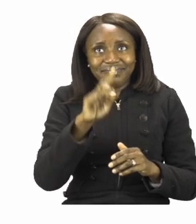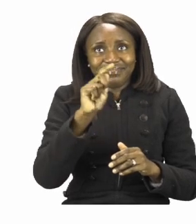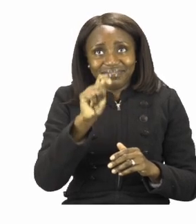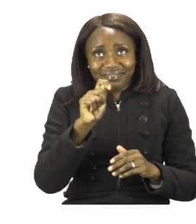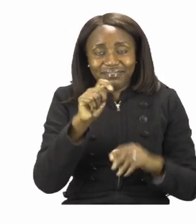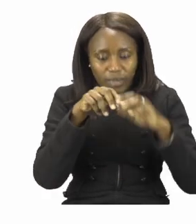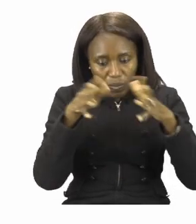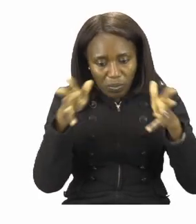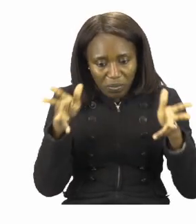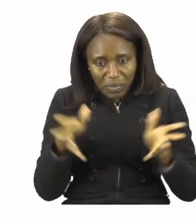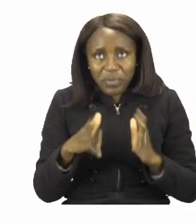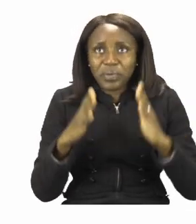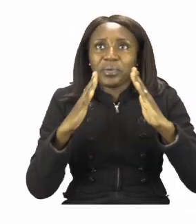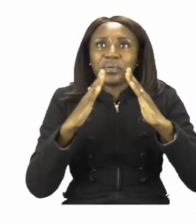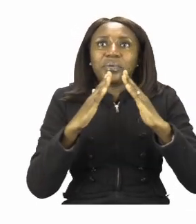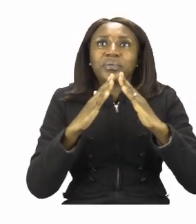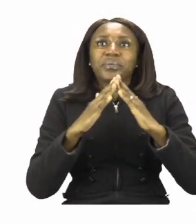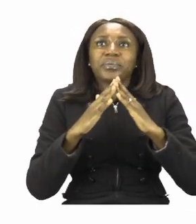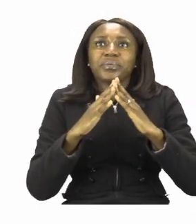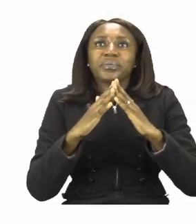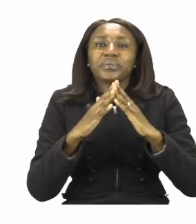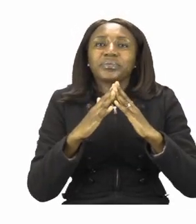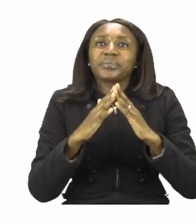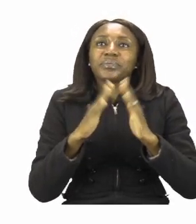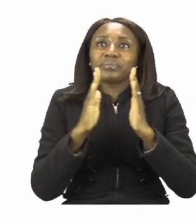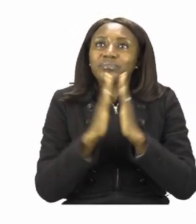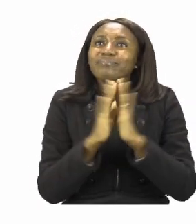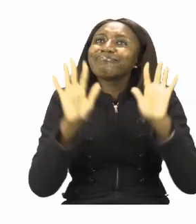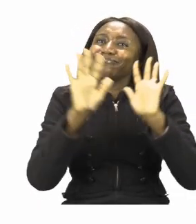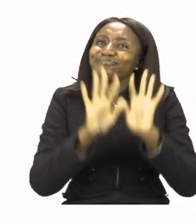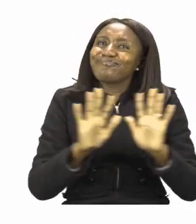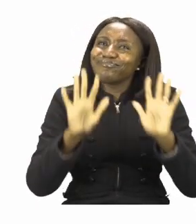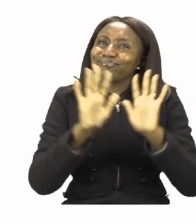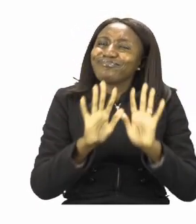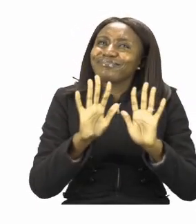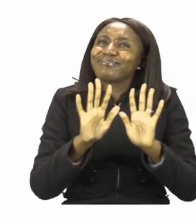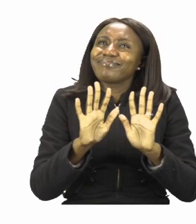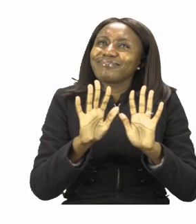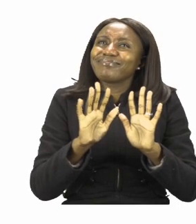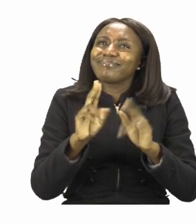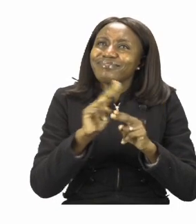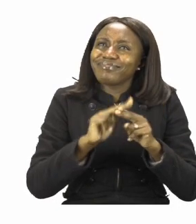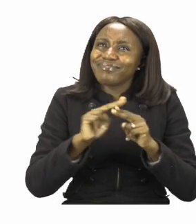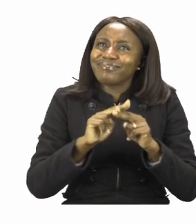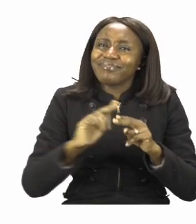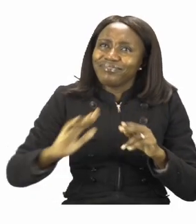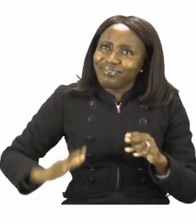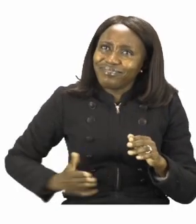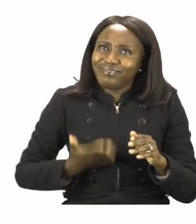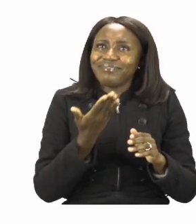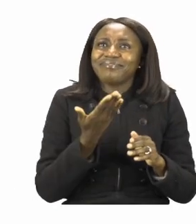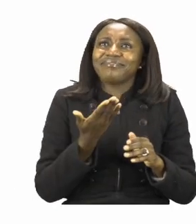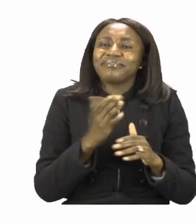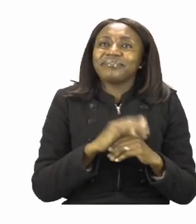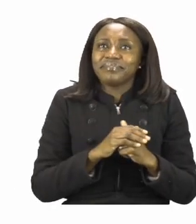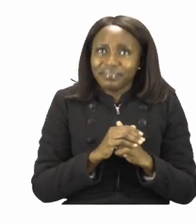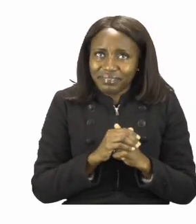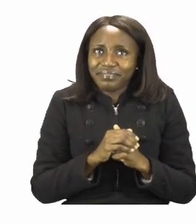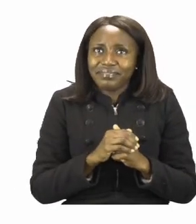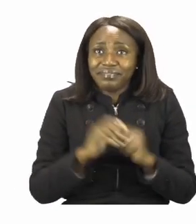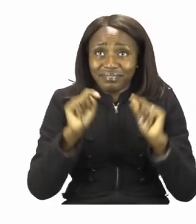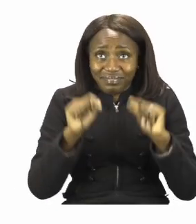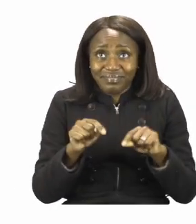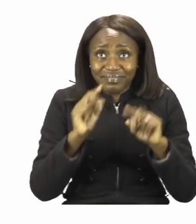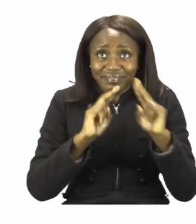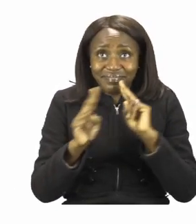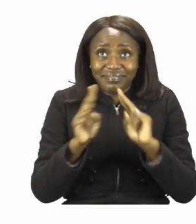all three are going to be coloured with your favourite colour. I have some colours here with me and I want us to talk about the colours